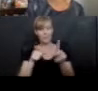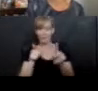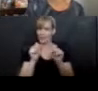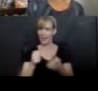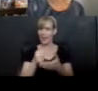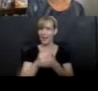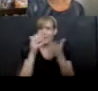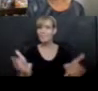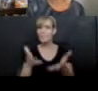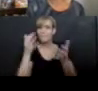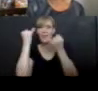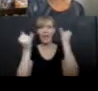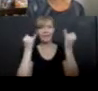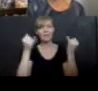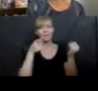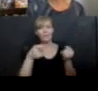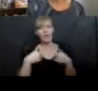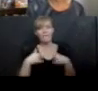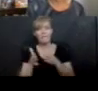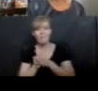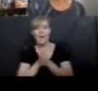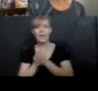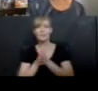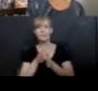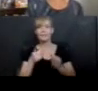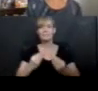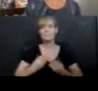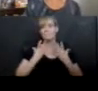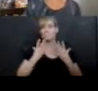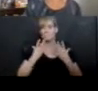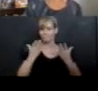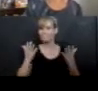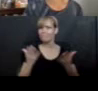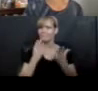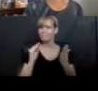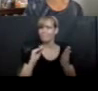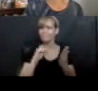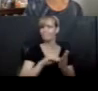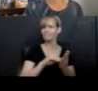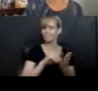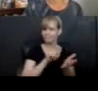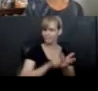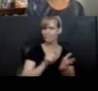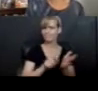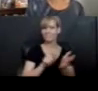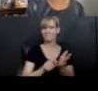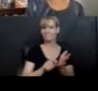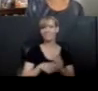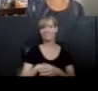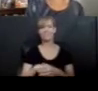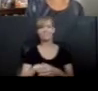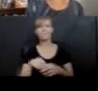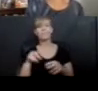spark. You have passion. You have zest. Use them on your writing quest. Look